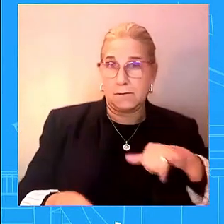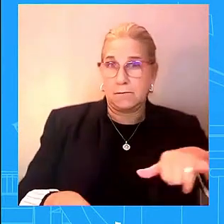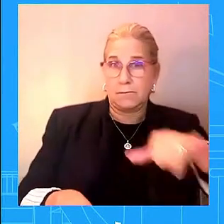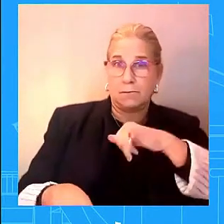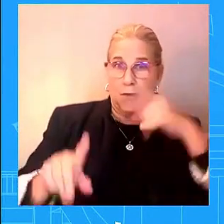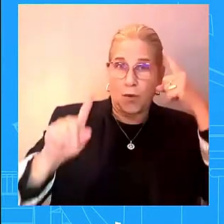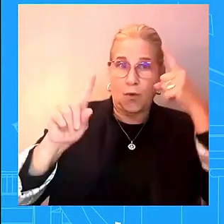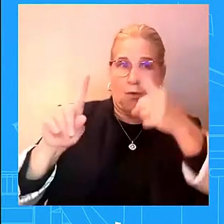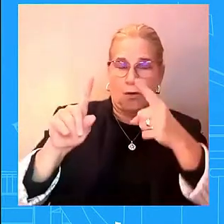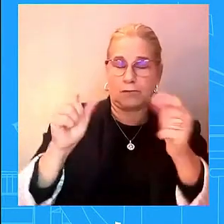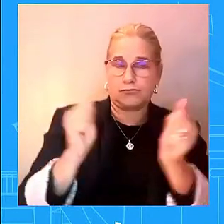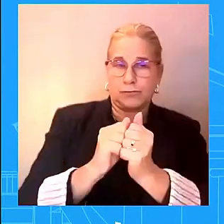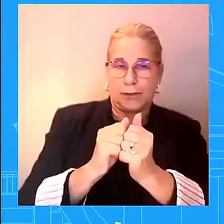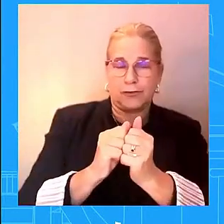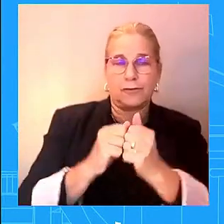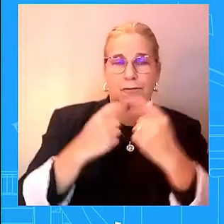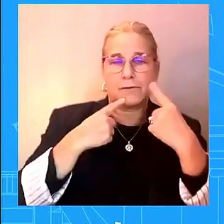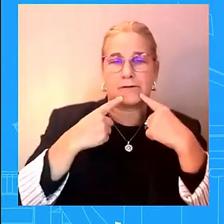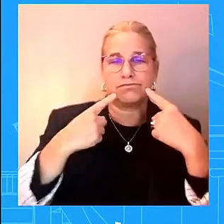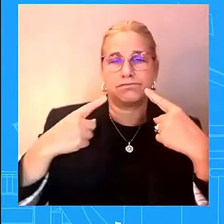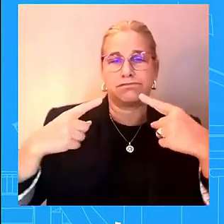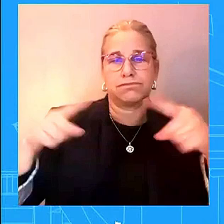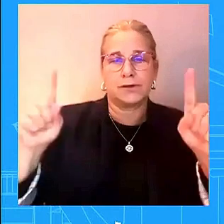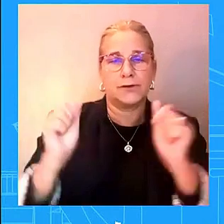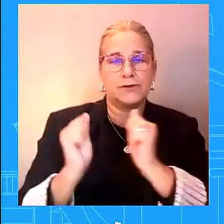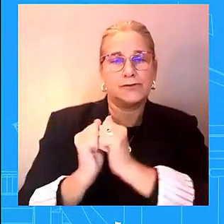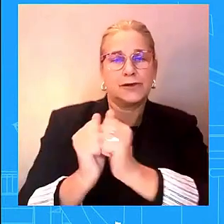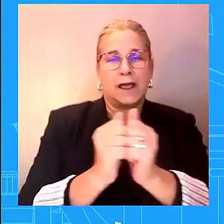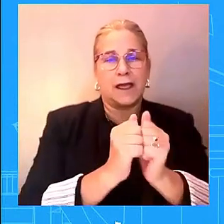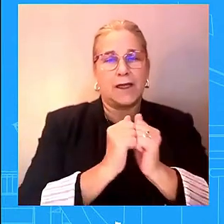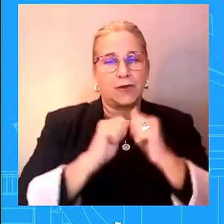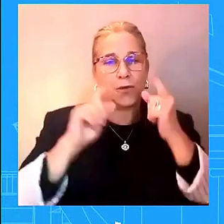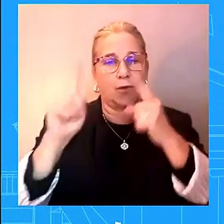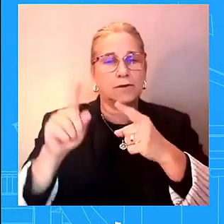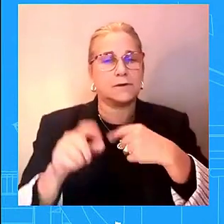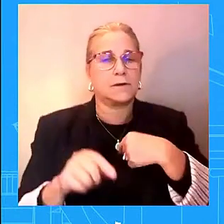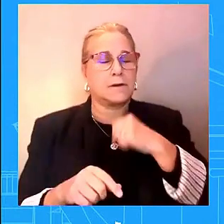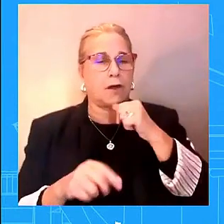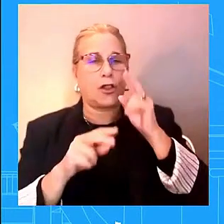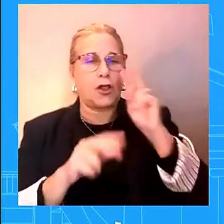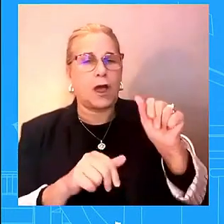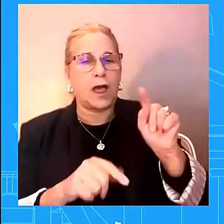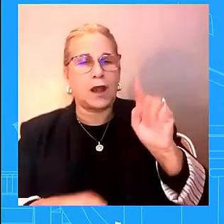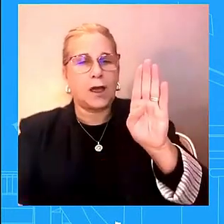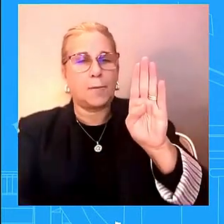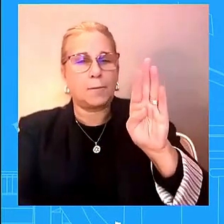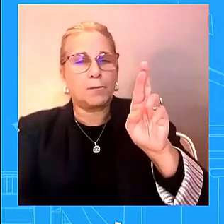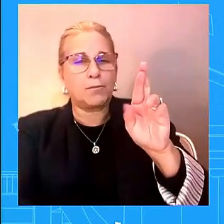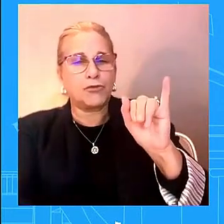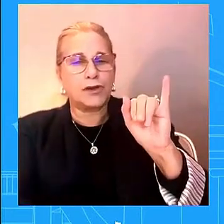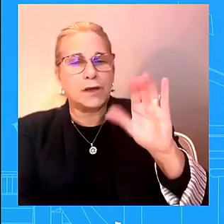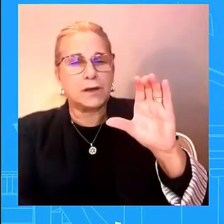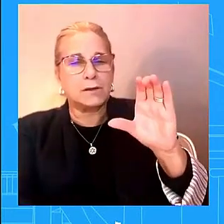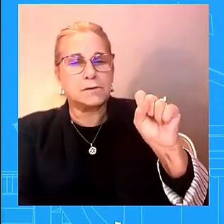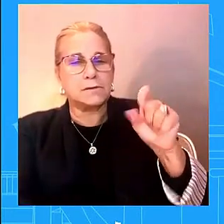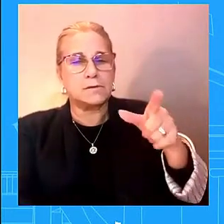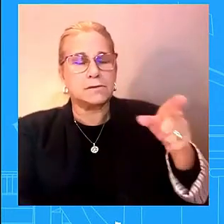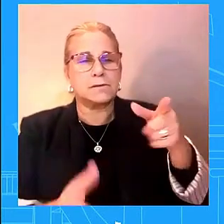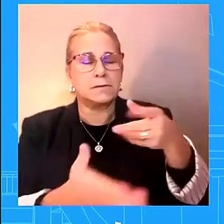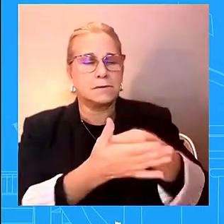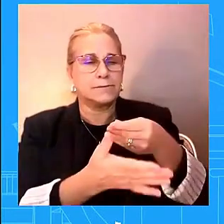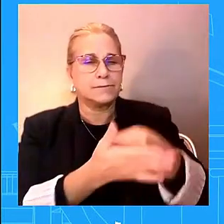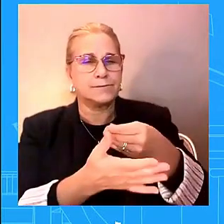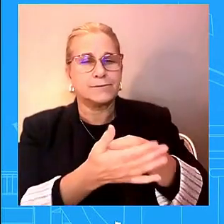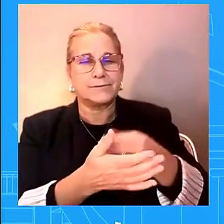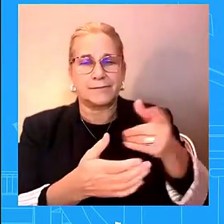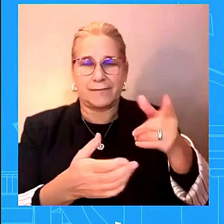we're not looking at bricks as an evolving into some kind of geopolitical rival that's not how we look at it uh to the